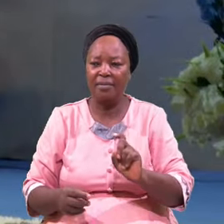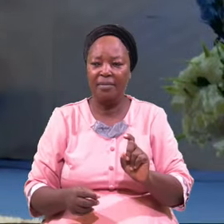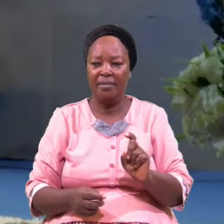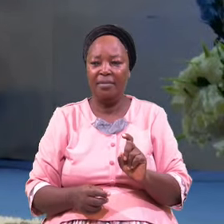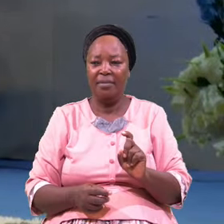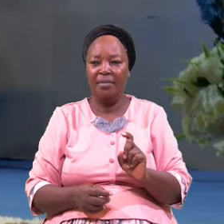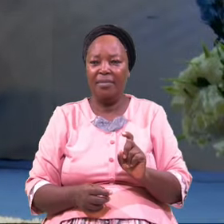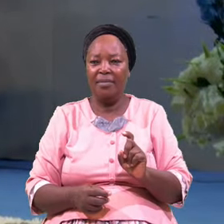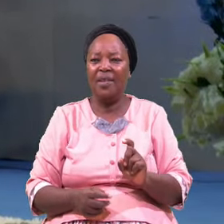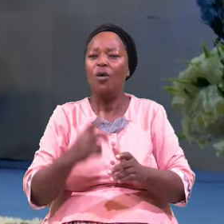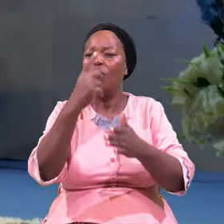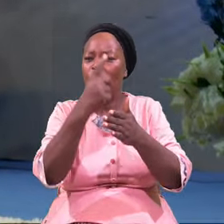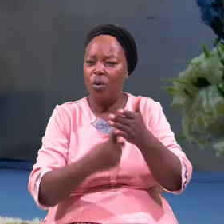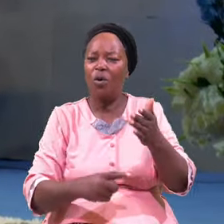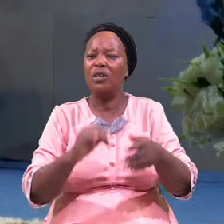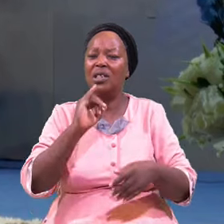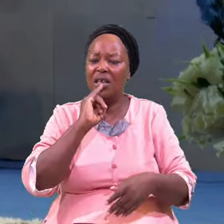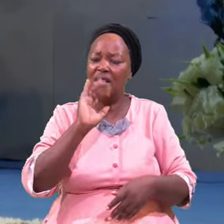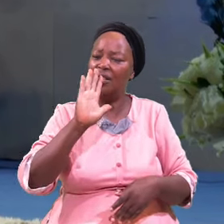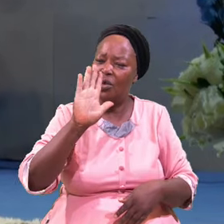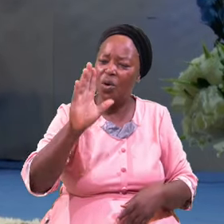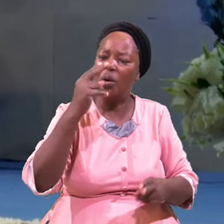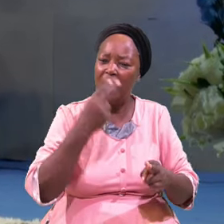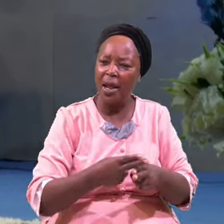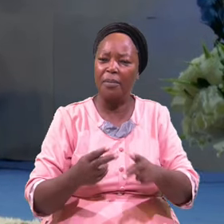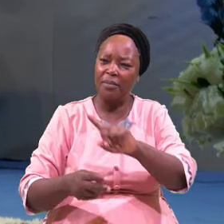What Is Thy Name